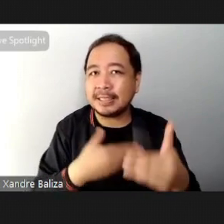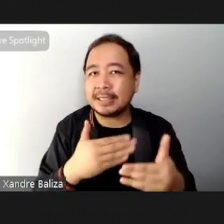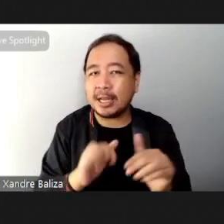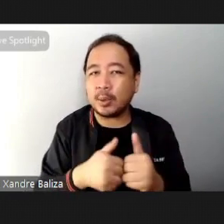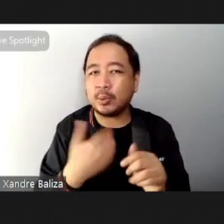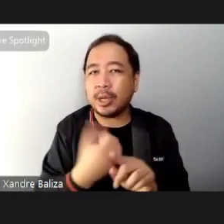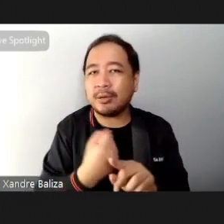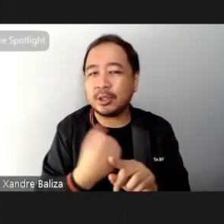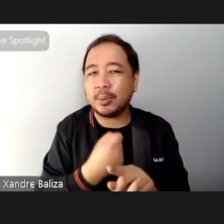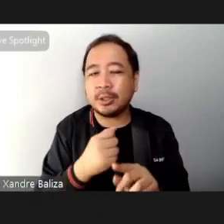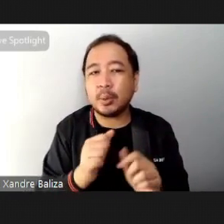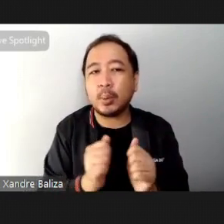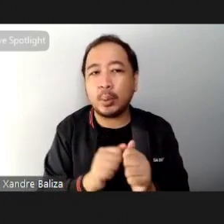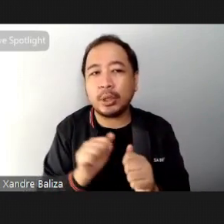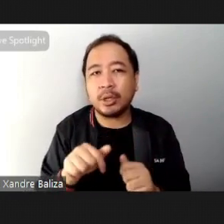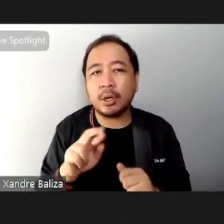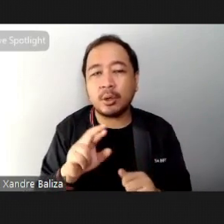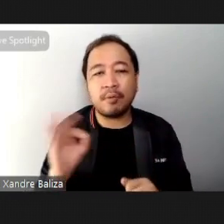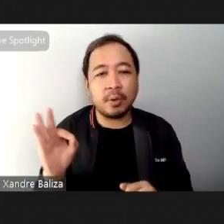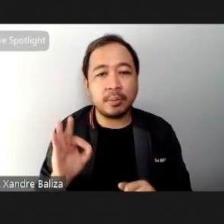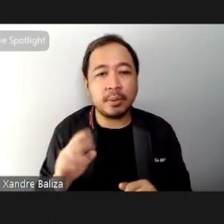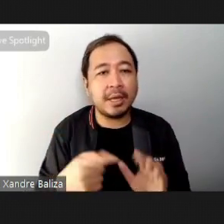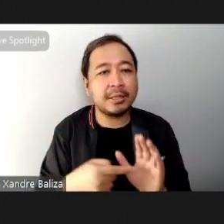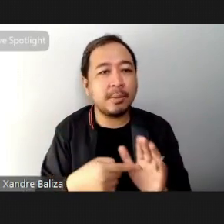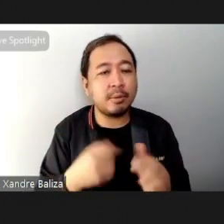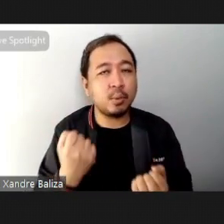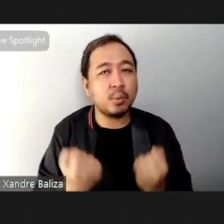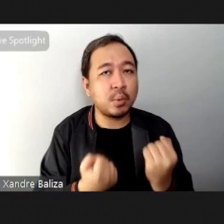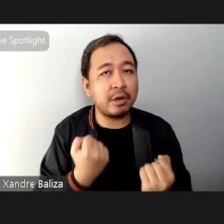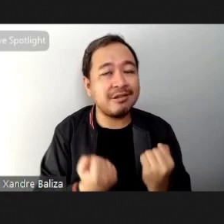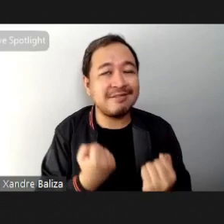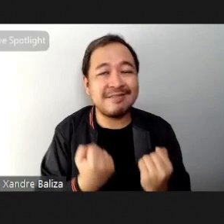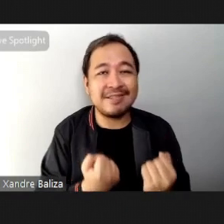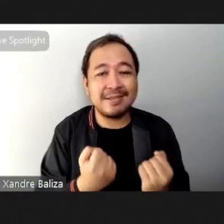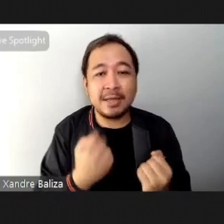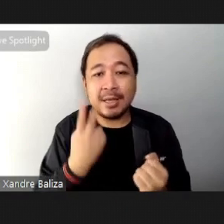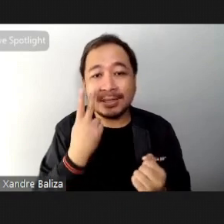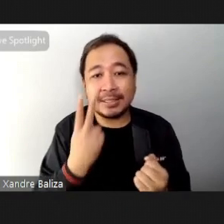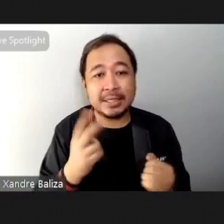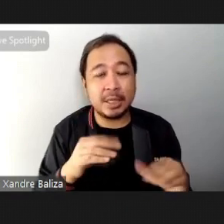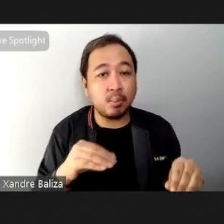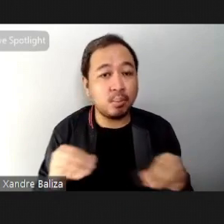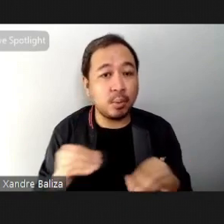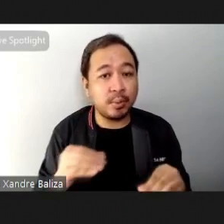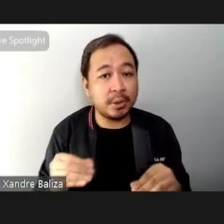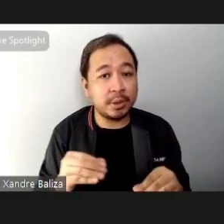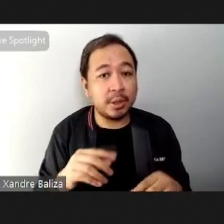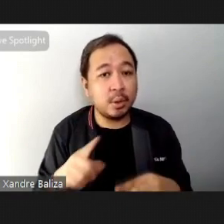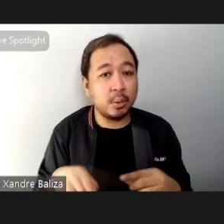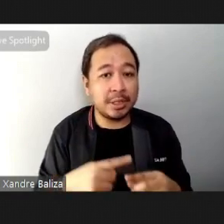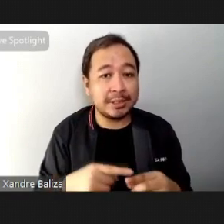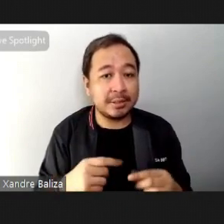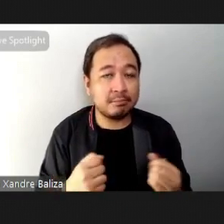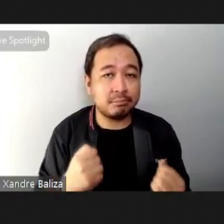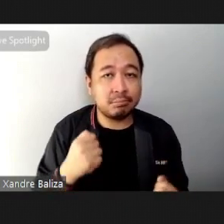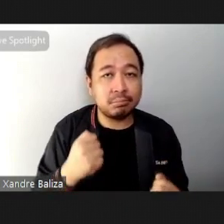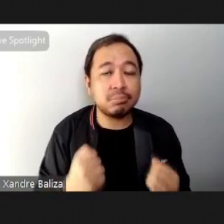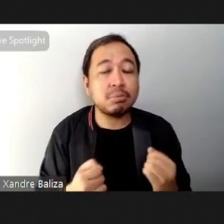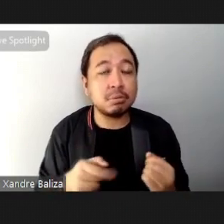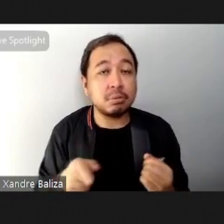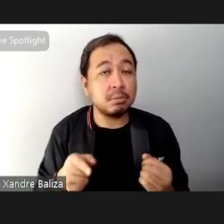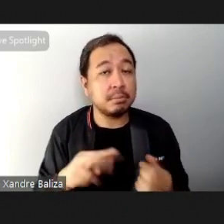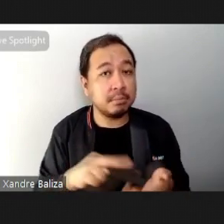with row flow an example this is running as you can see with the movement with the underhand raise and chase it really simulates